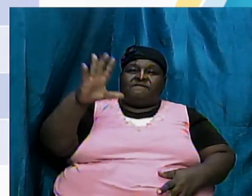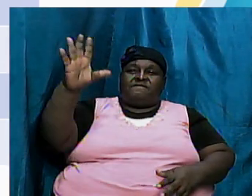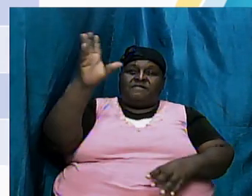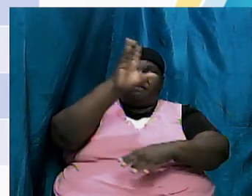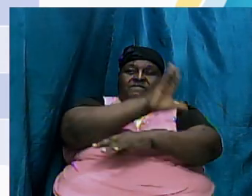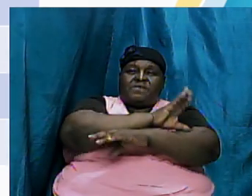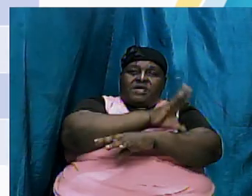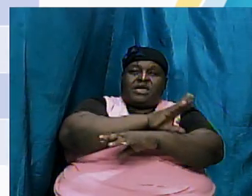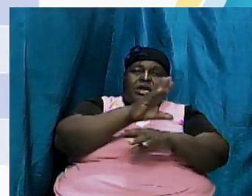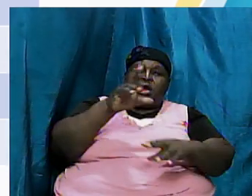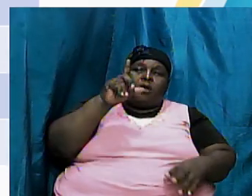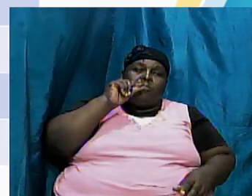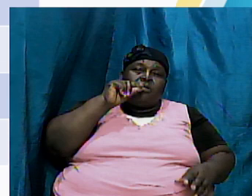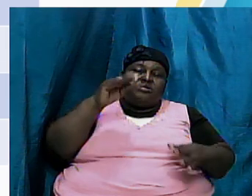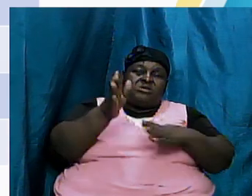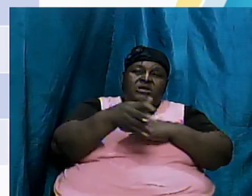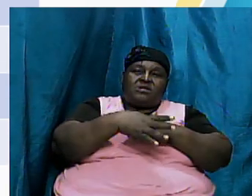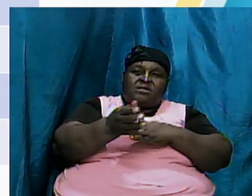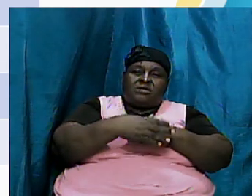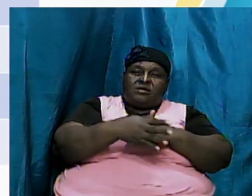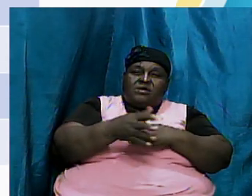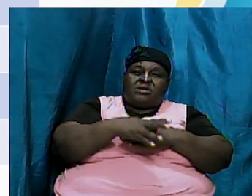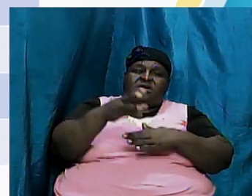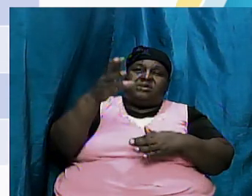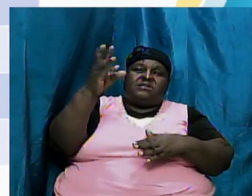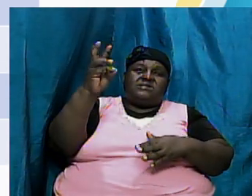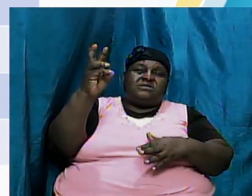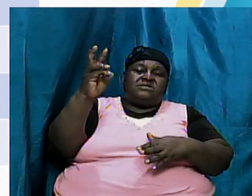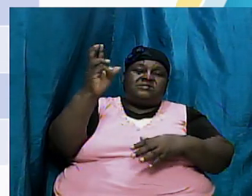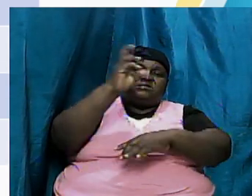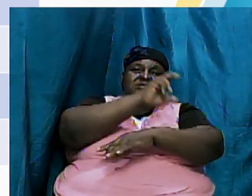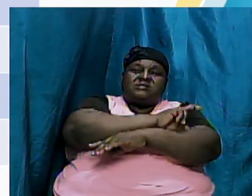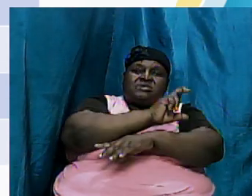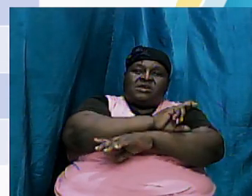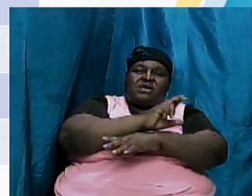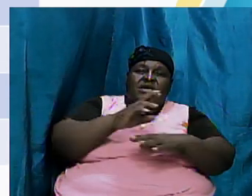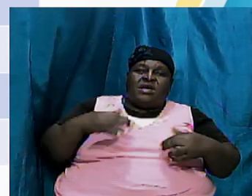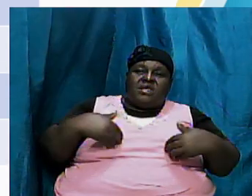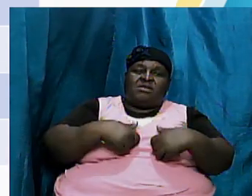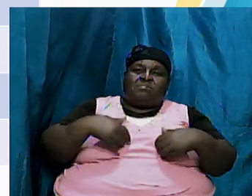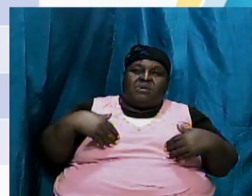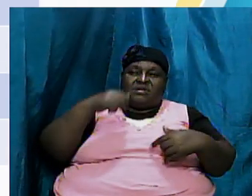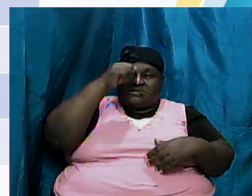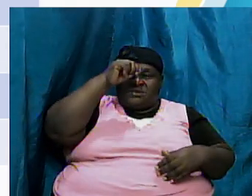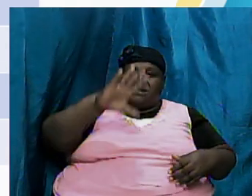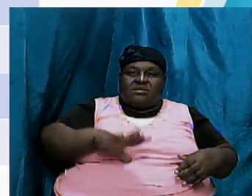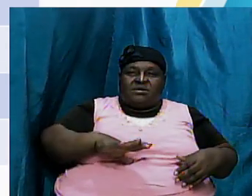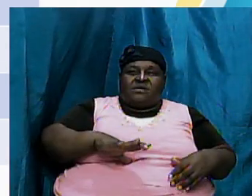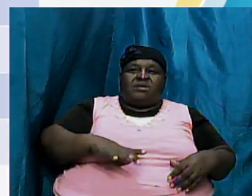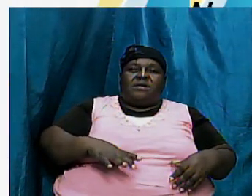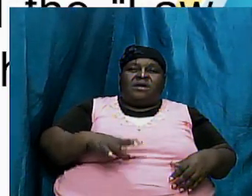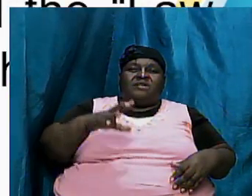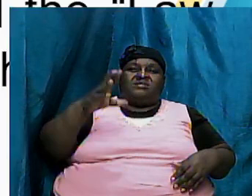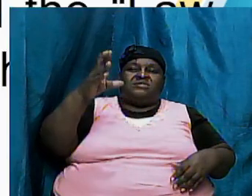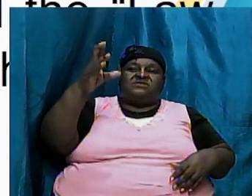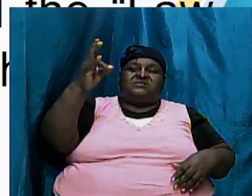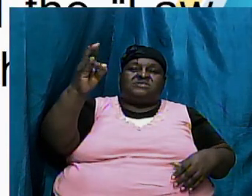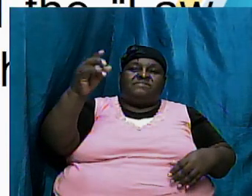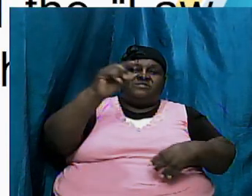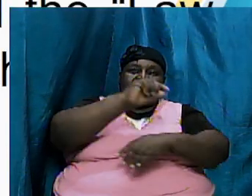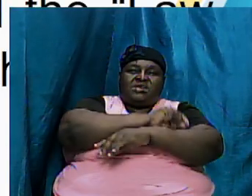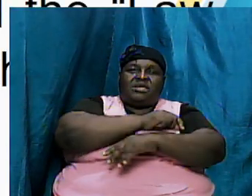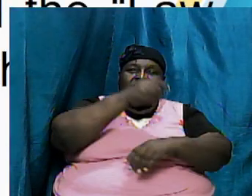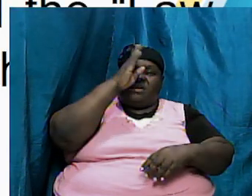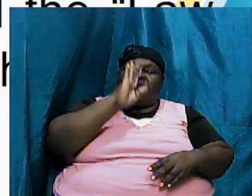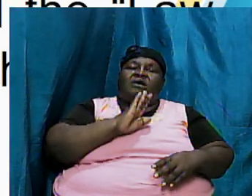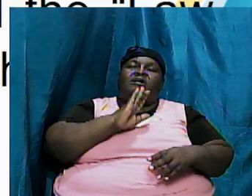fish the sixth day animals and then man and then on the seventh day he rested so that's a